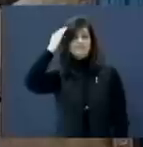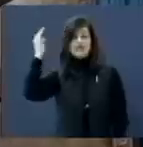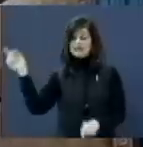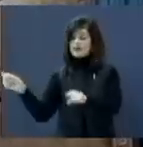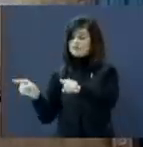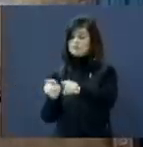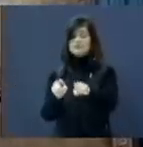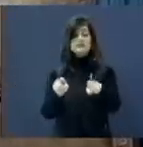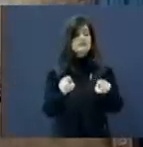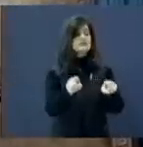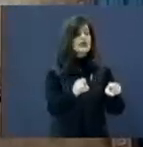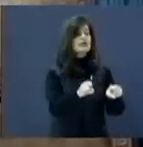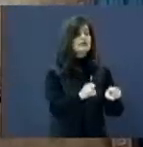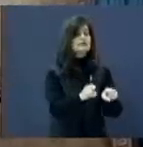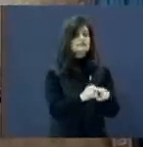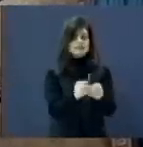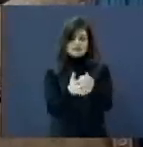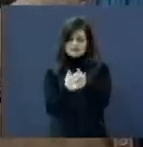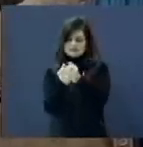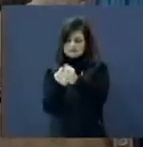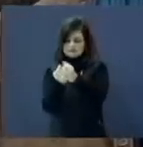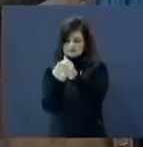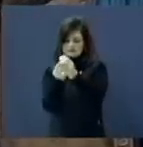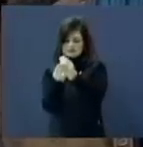Right through